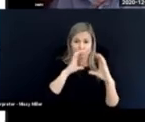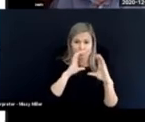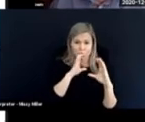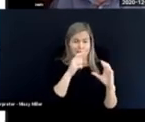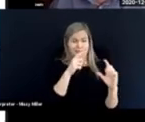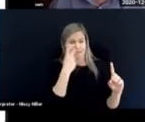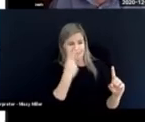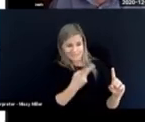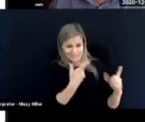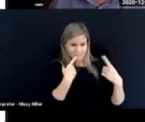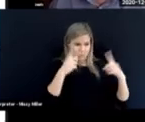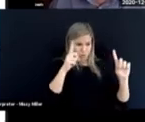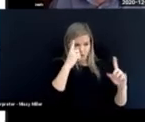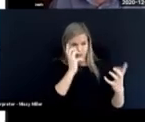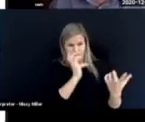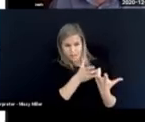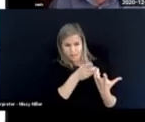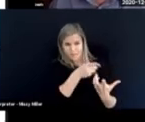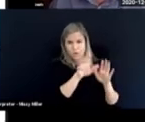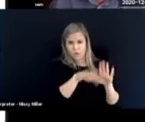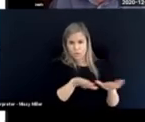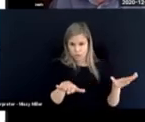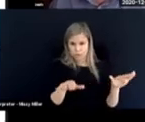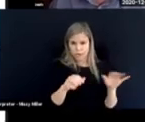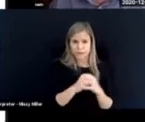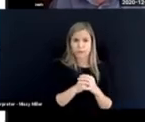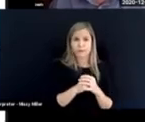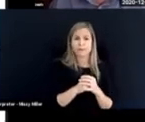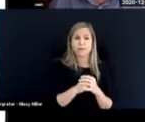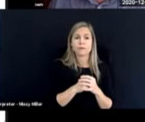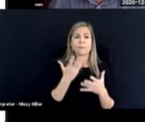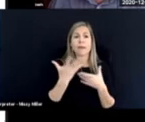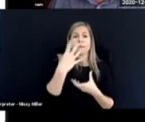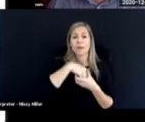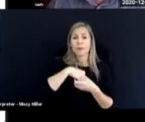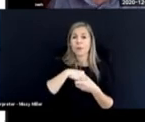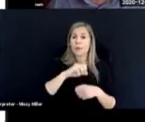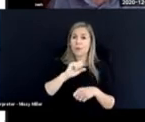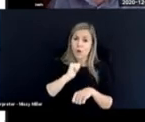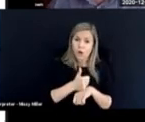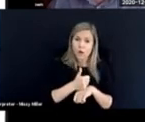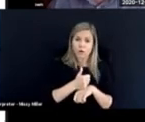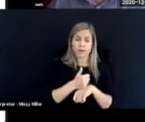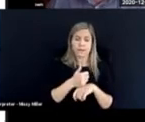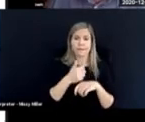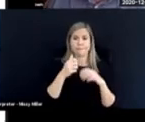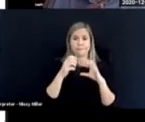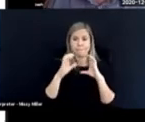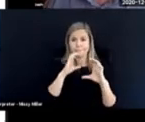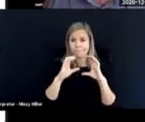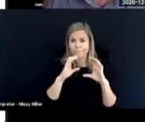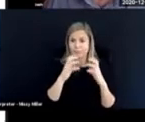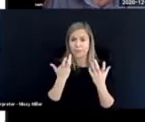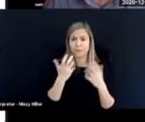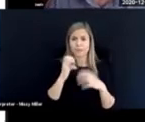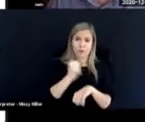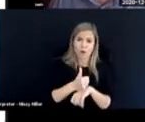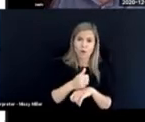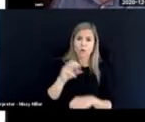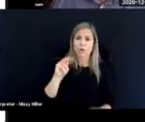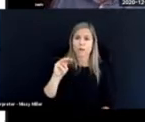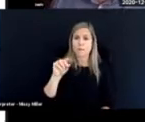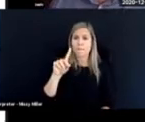inputs until you know what works for the child. It's good to include concrete